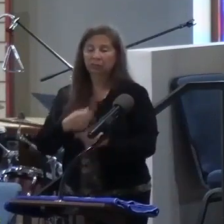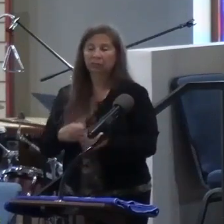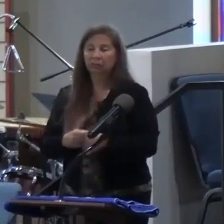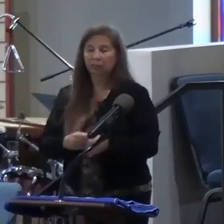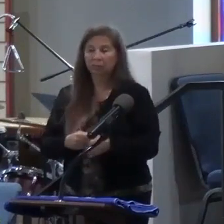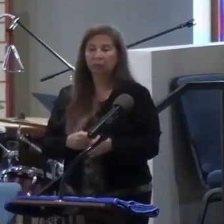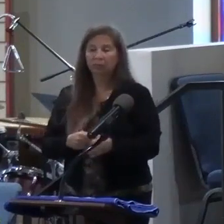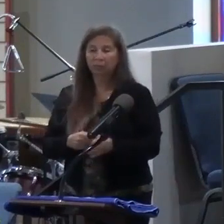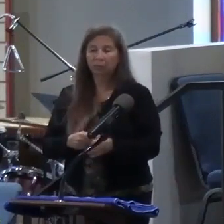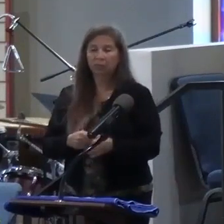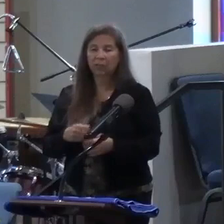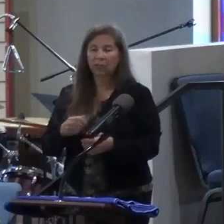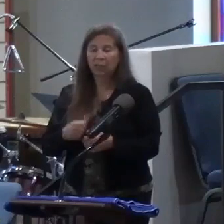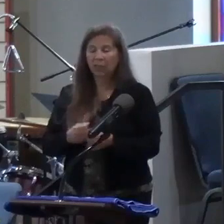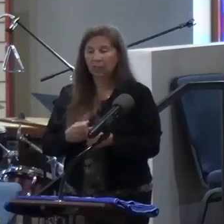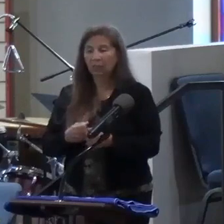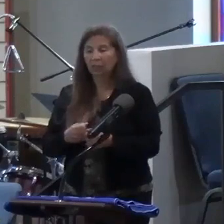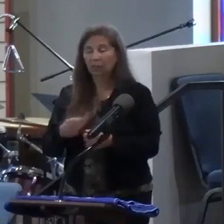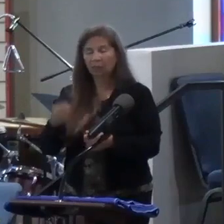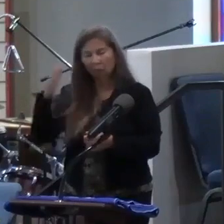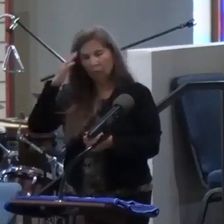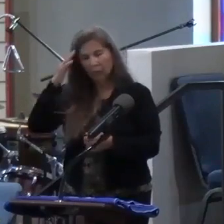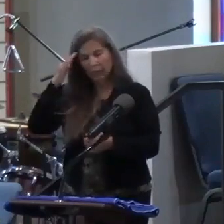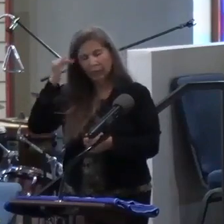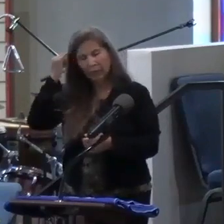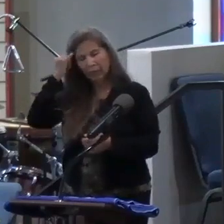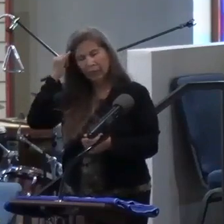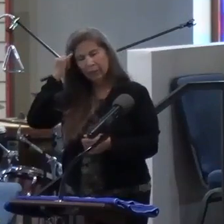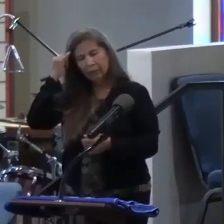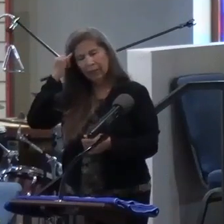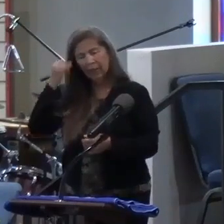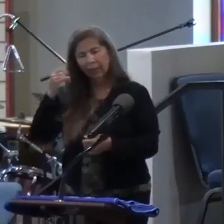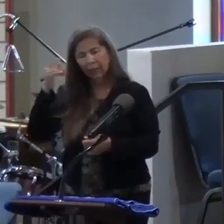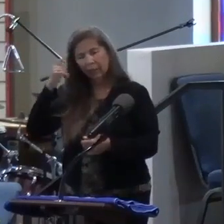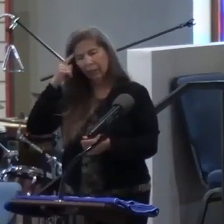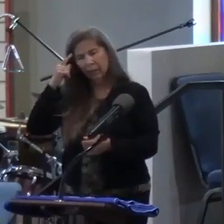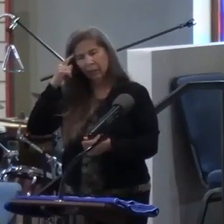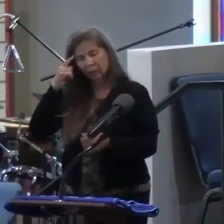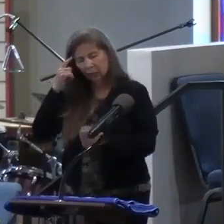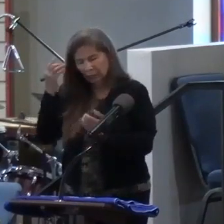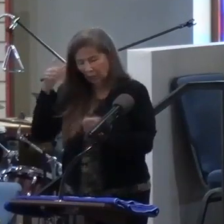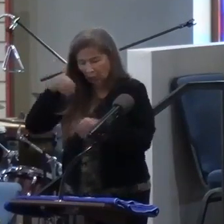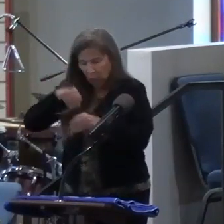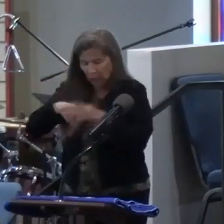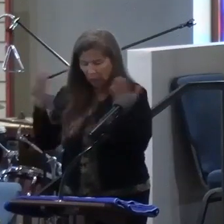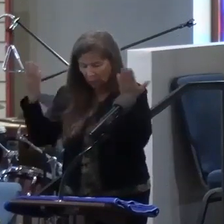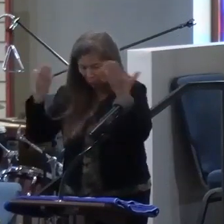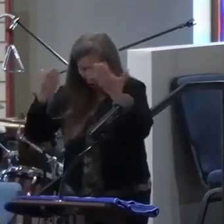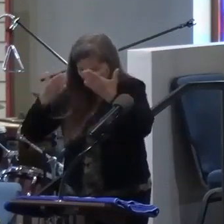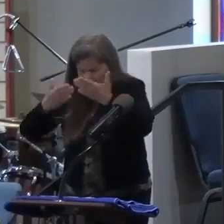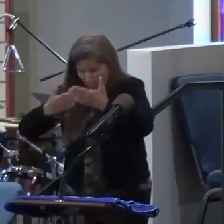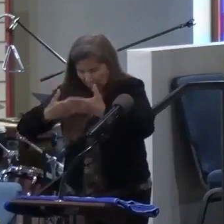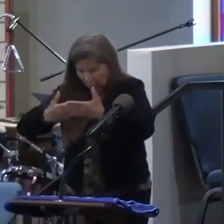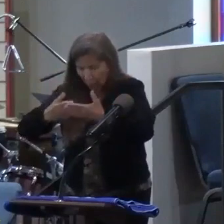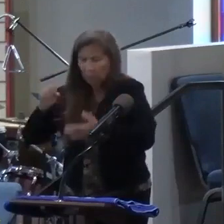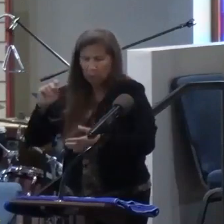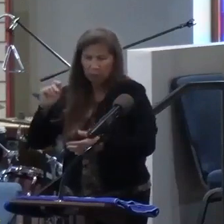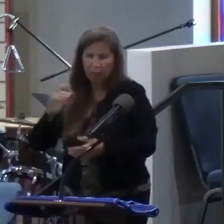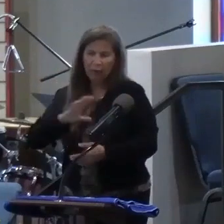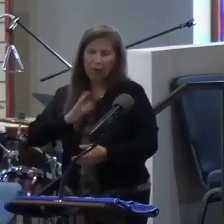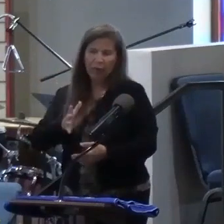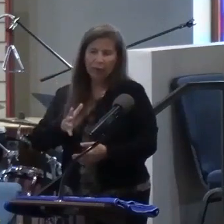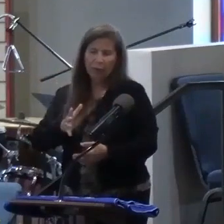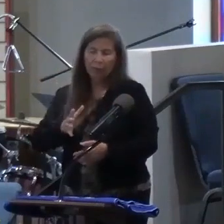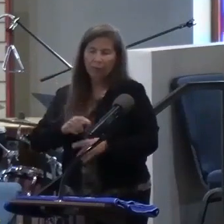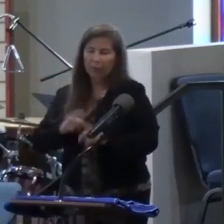And then he sums it up by saying, you know what? If I think to myself, surely if I go into the darkest place, there I'll be okay, and I'll be away from